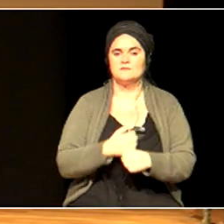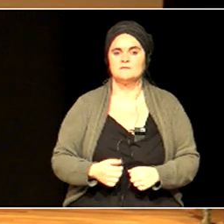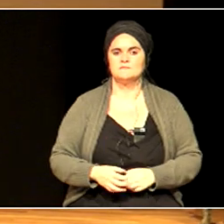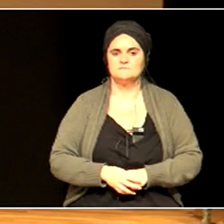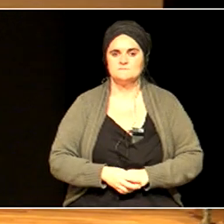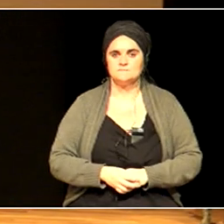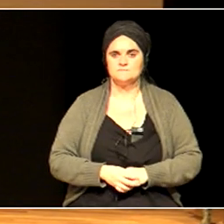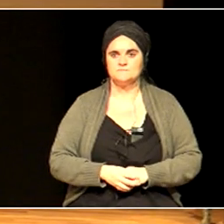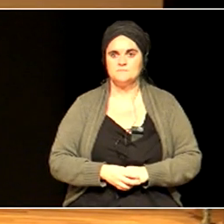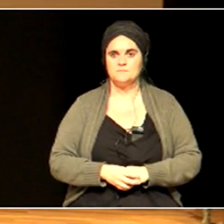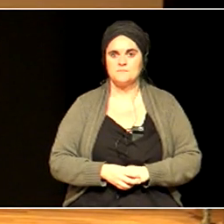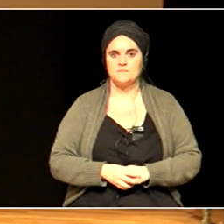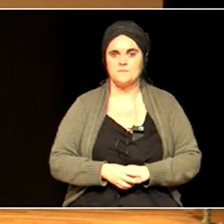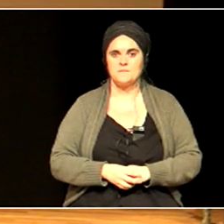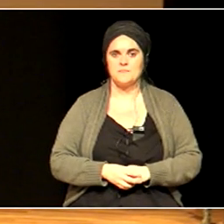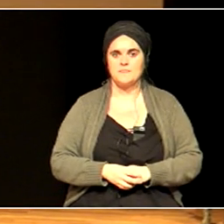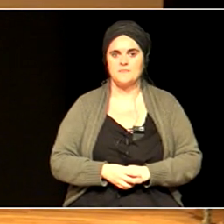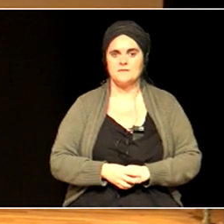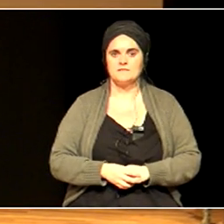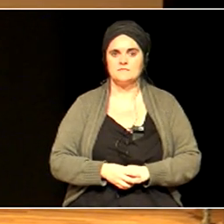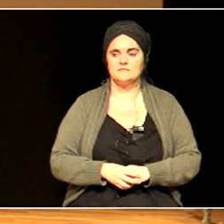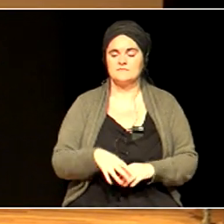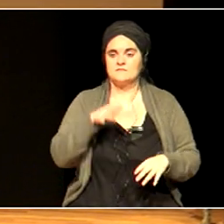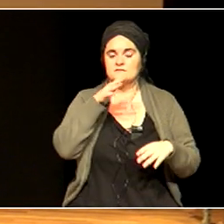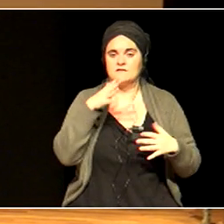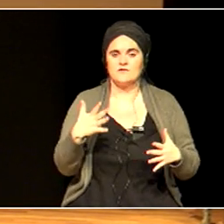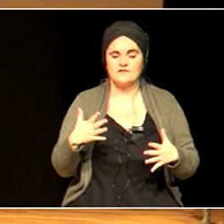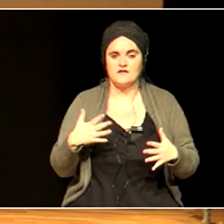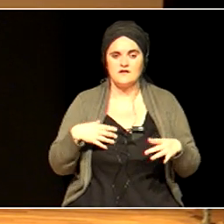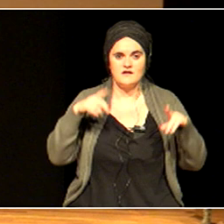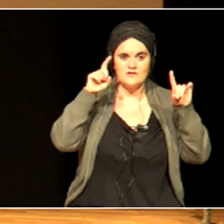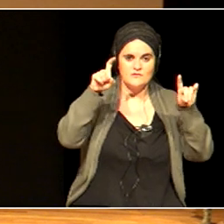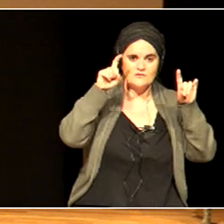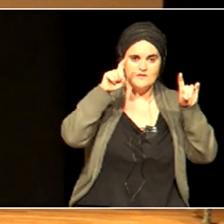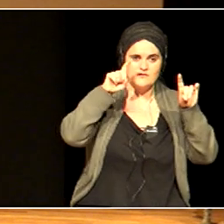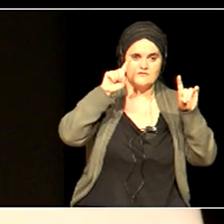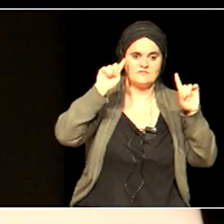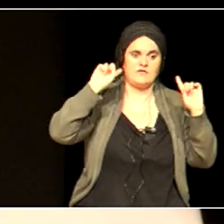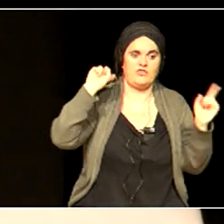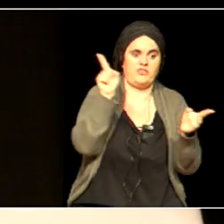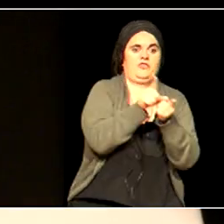education. Can we have education without